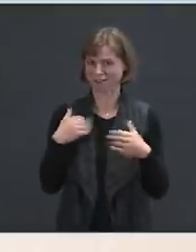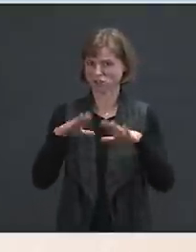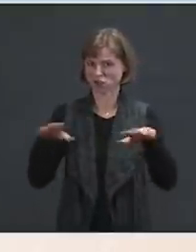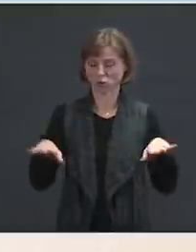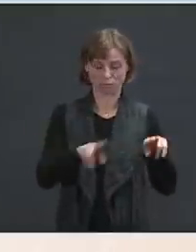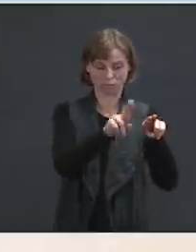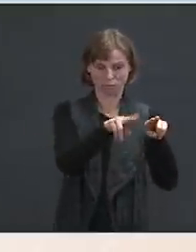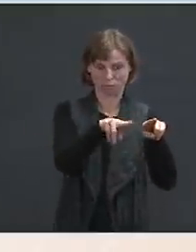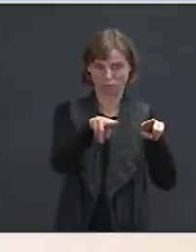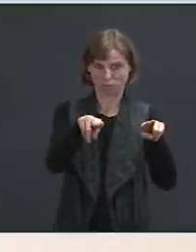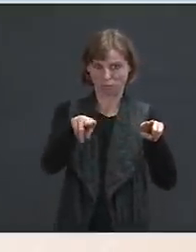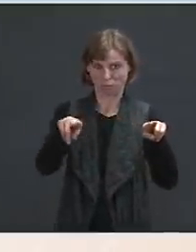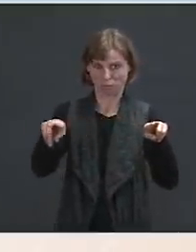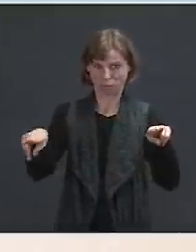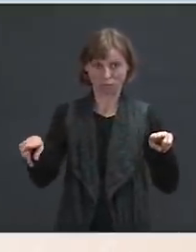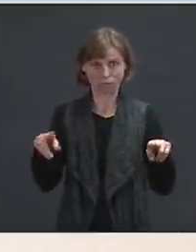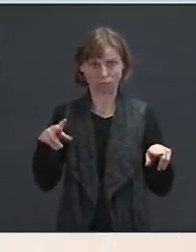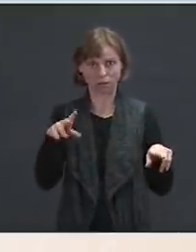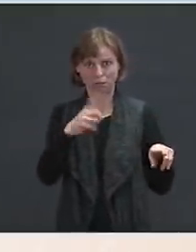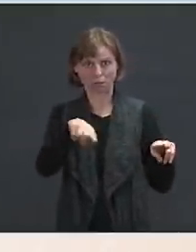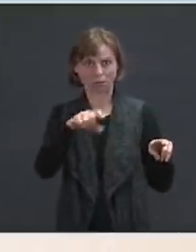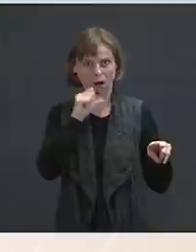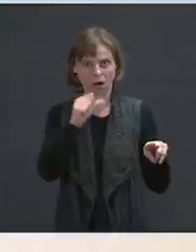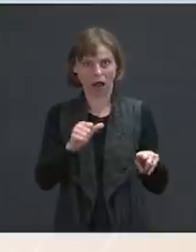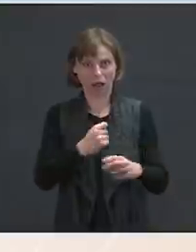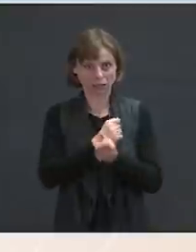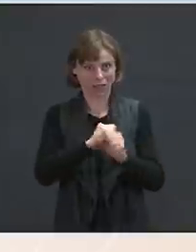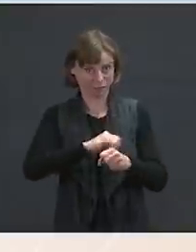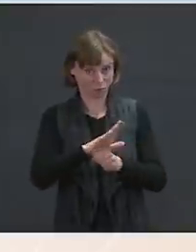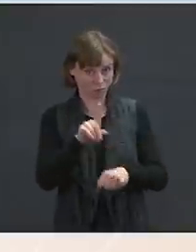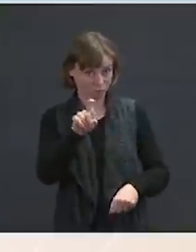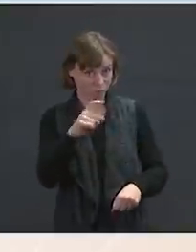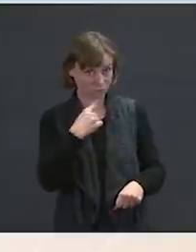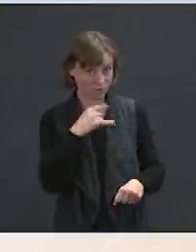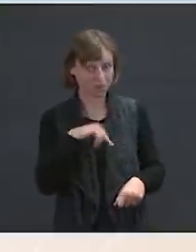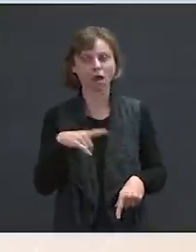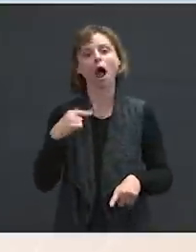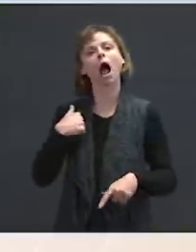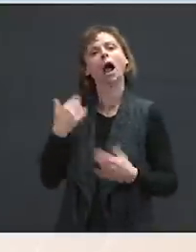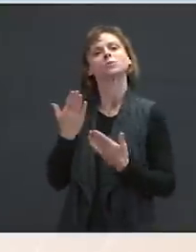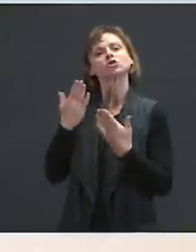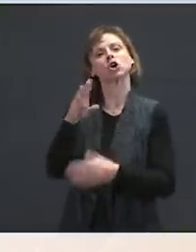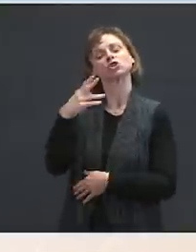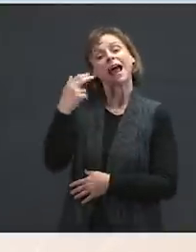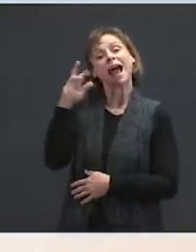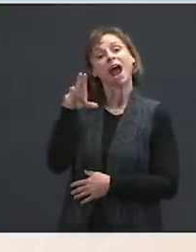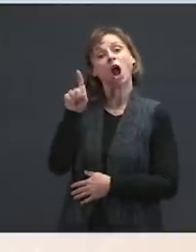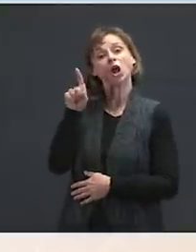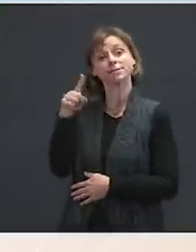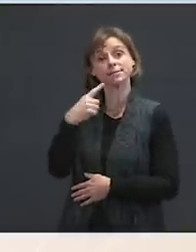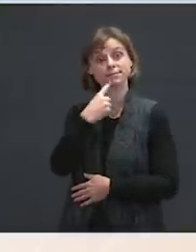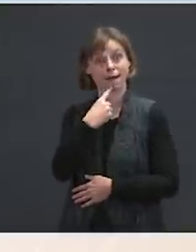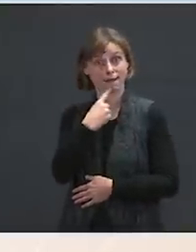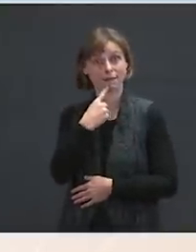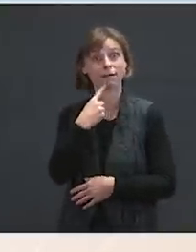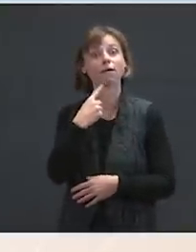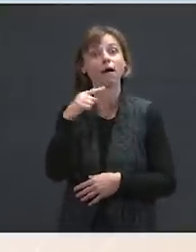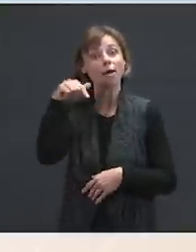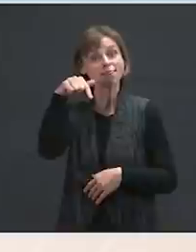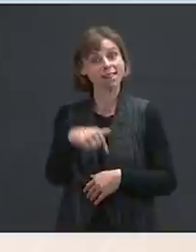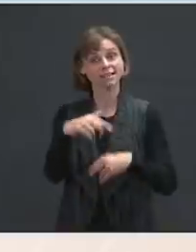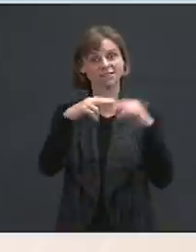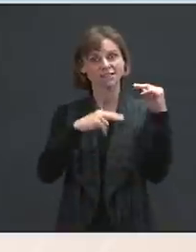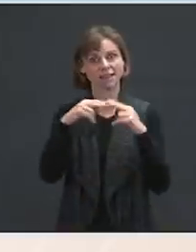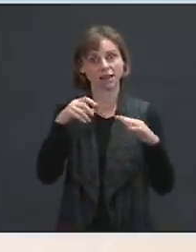other in ways that are not COVID-safe. Are you? The I'm suggesting that Kamala Harris said that this facility — putting